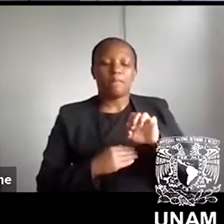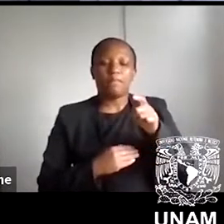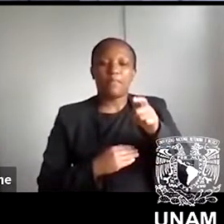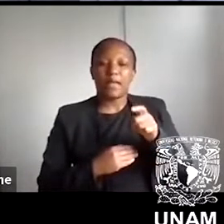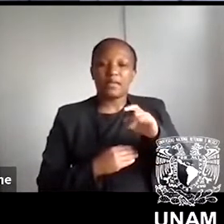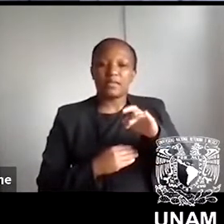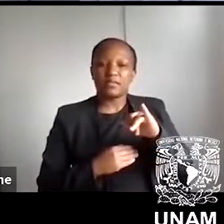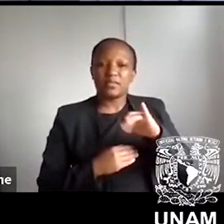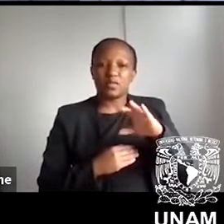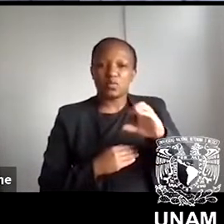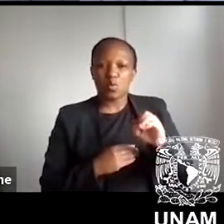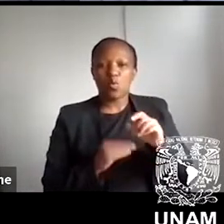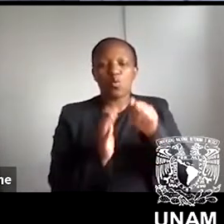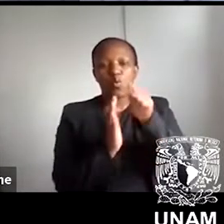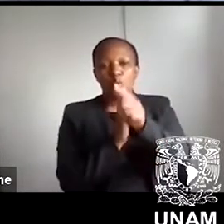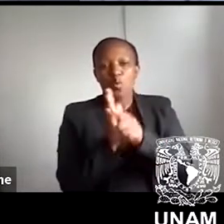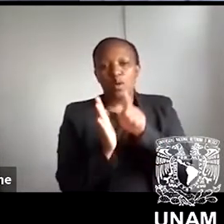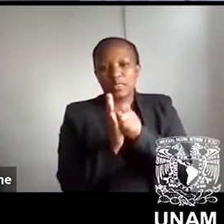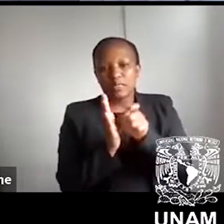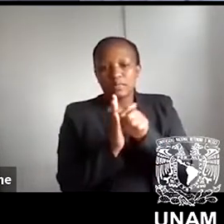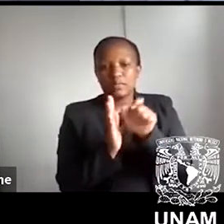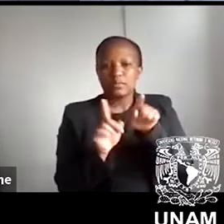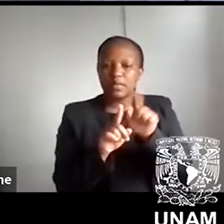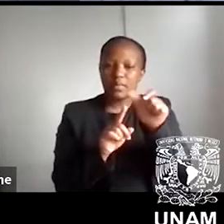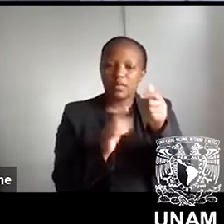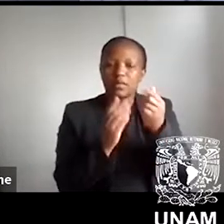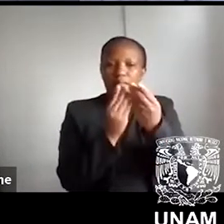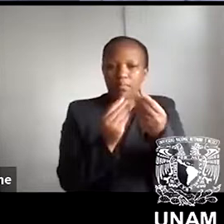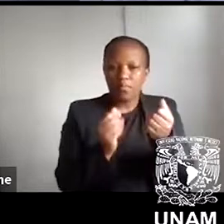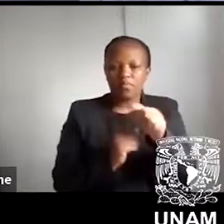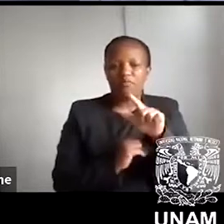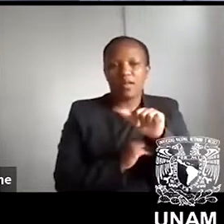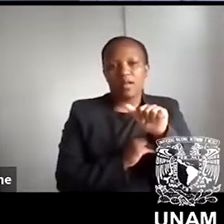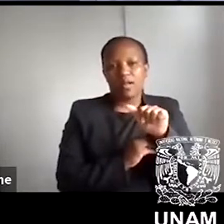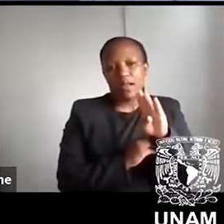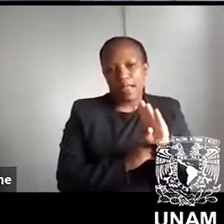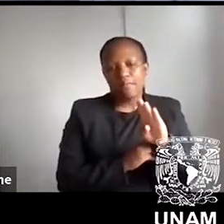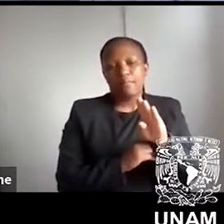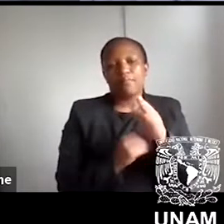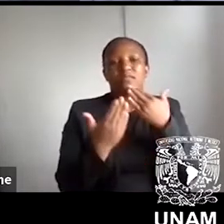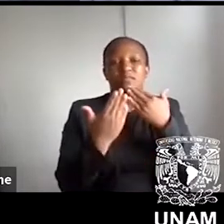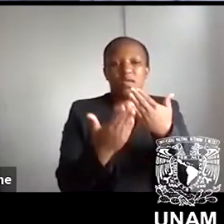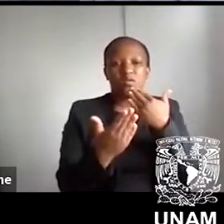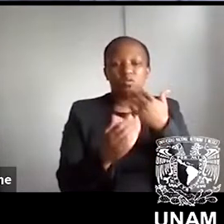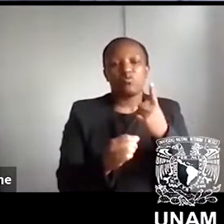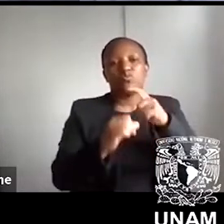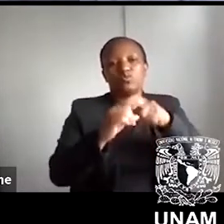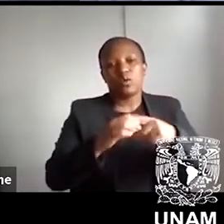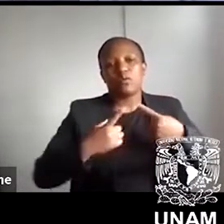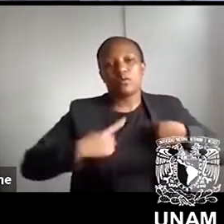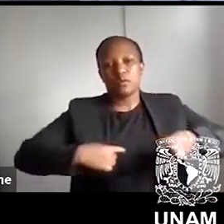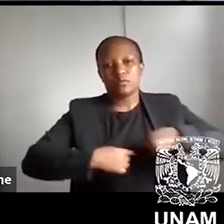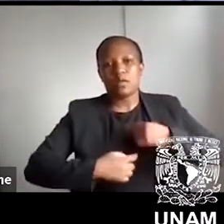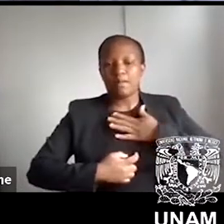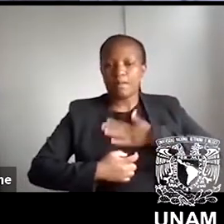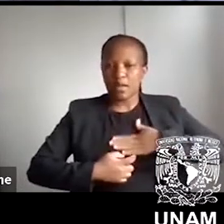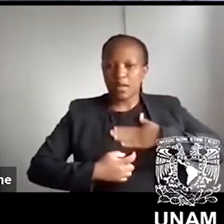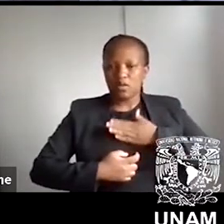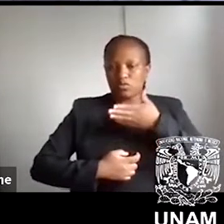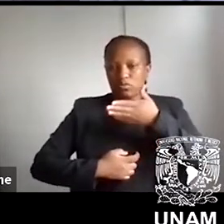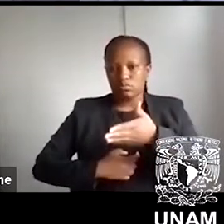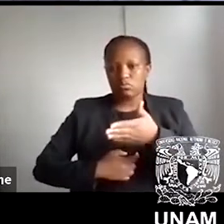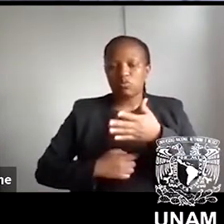Extended Literature and Other Materialities Laboratory. Thank you for joining us, Roberto. It's a great pleasure to have you talking about